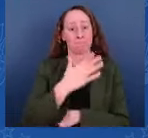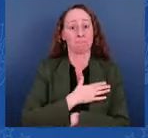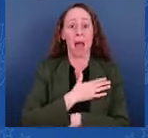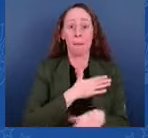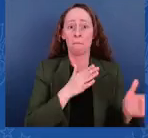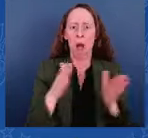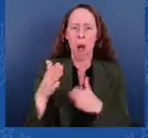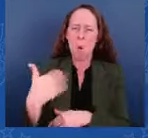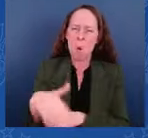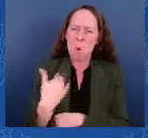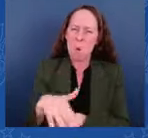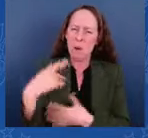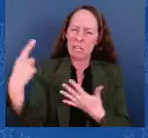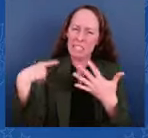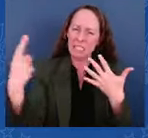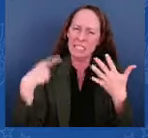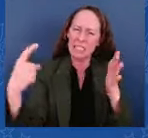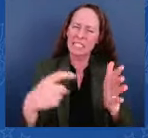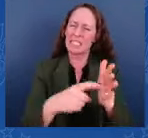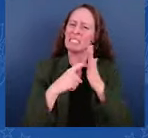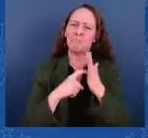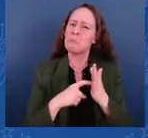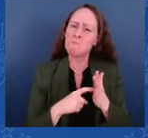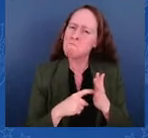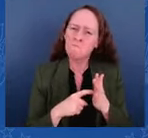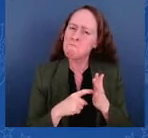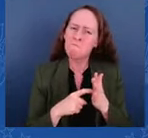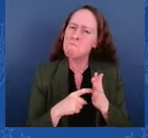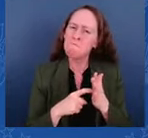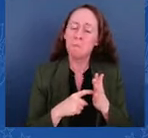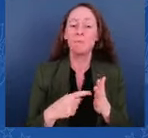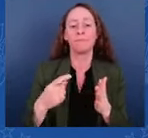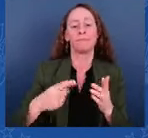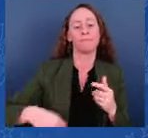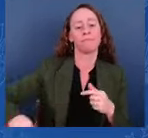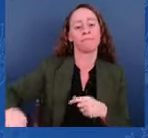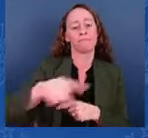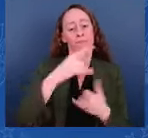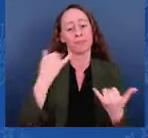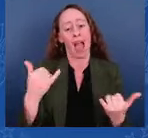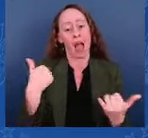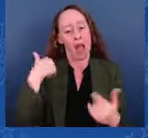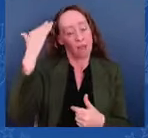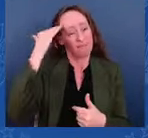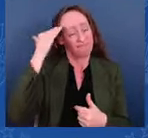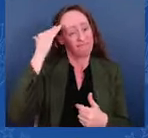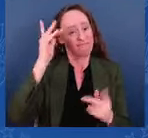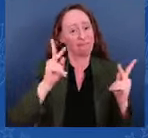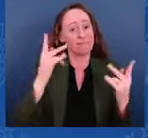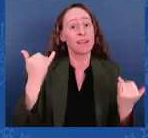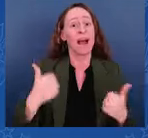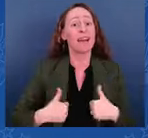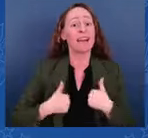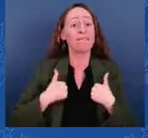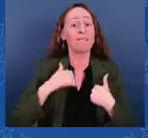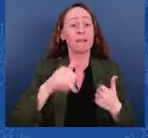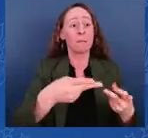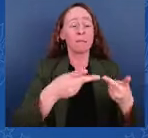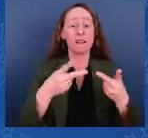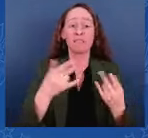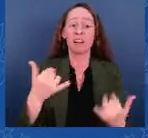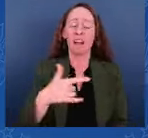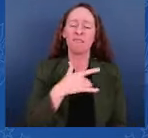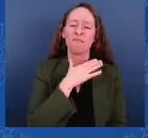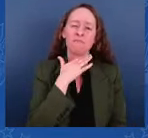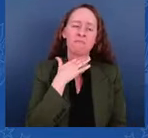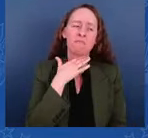people are going to — we're wearing thin right now. Doing nothing is not an option. We have to act. We must act consistent with both